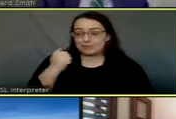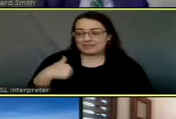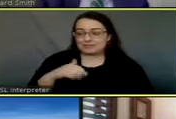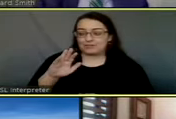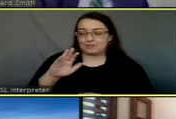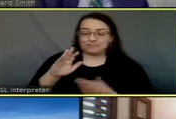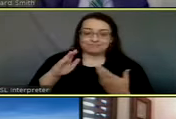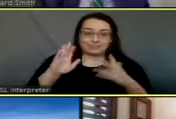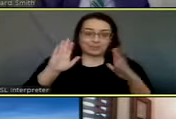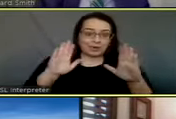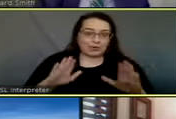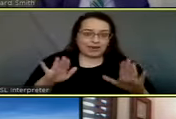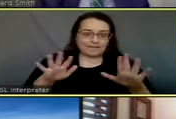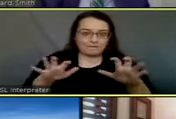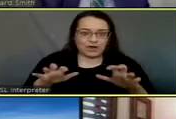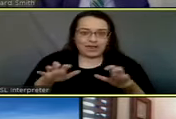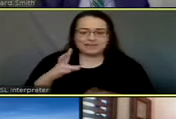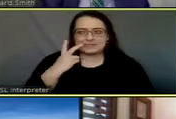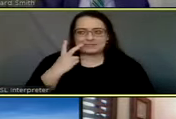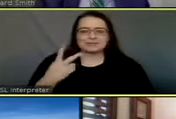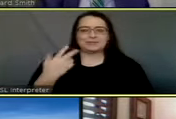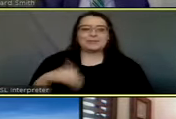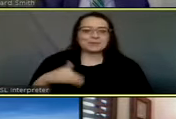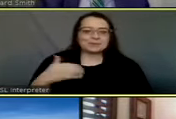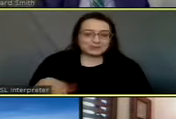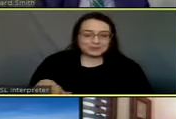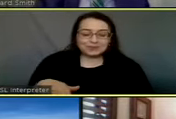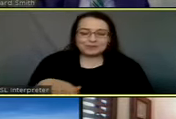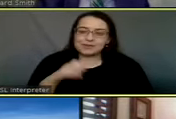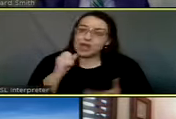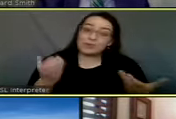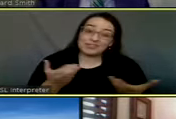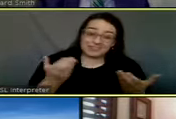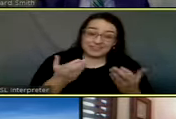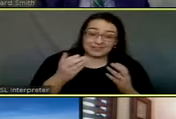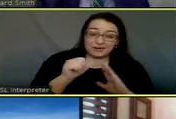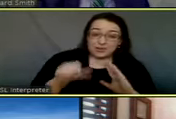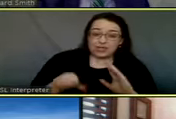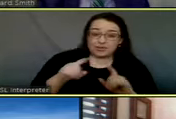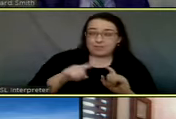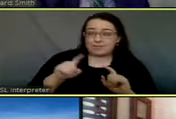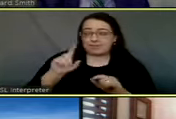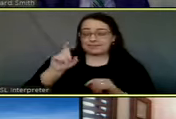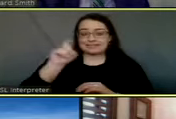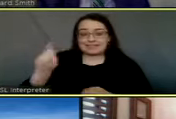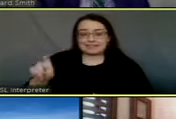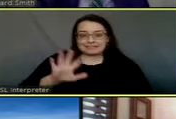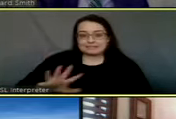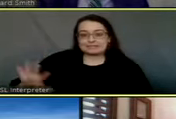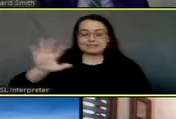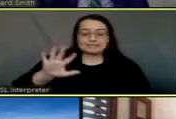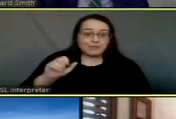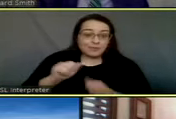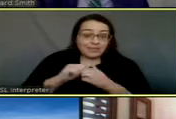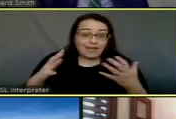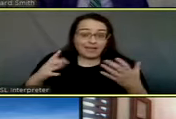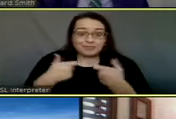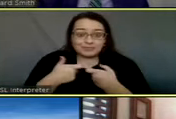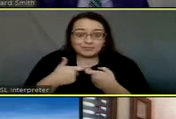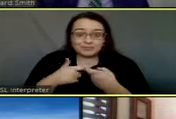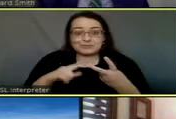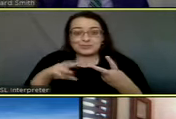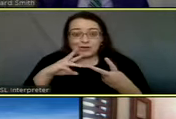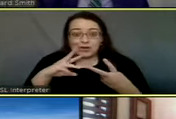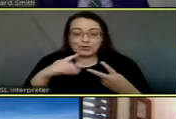great freeze, seen what life would look like, not so much in the panhandle, but in other parts of the state, without some of the things we rely on